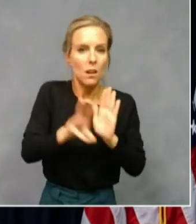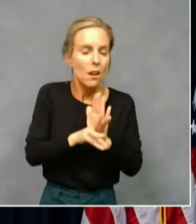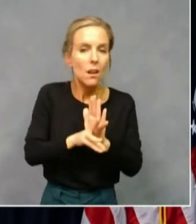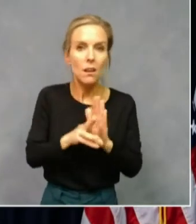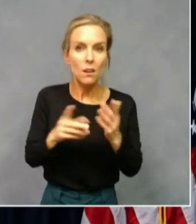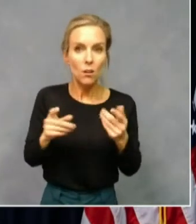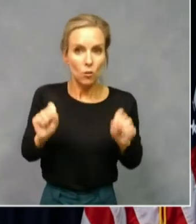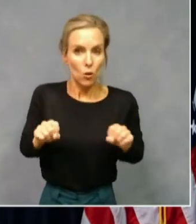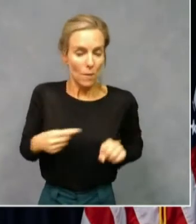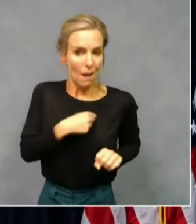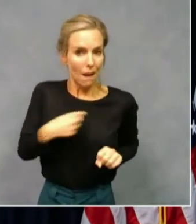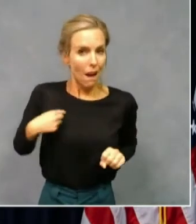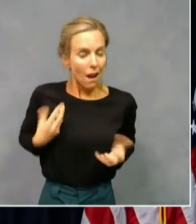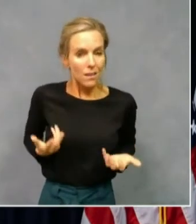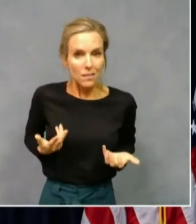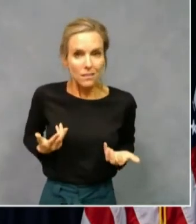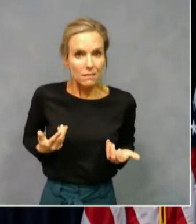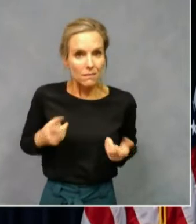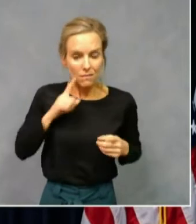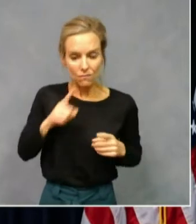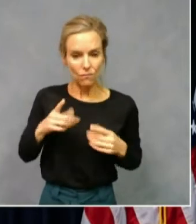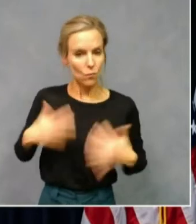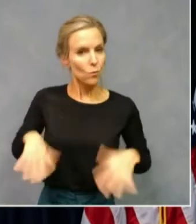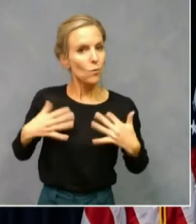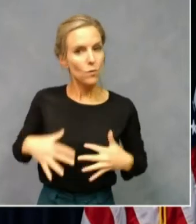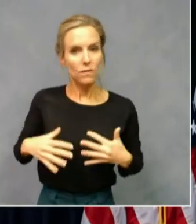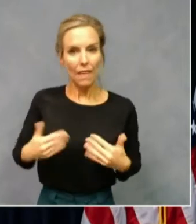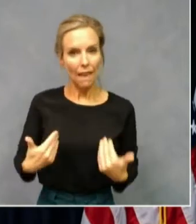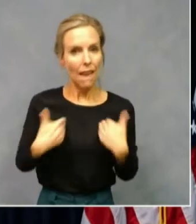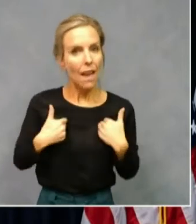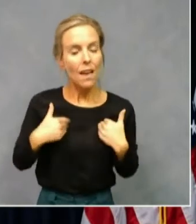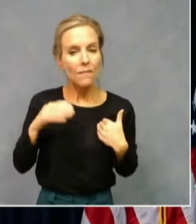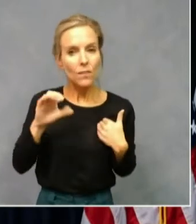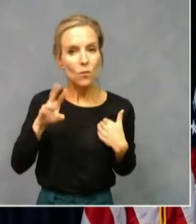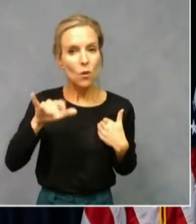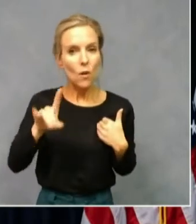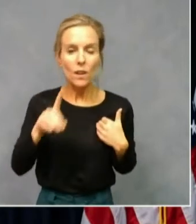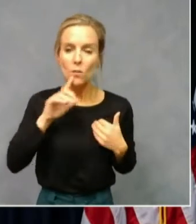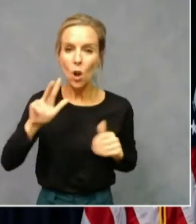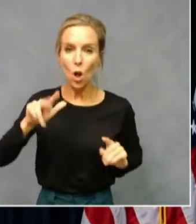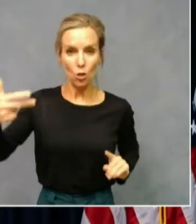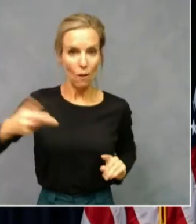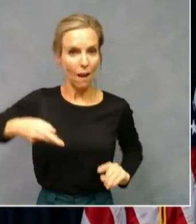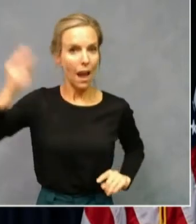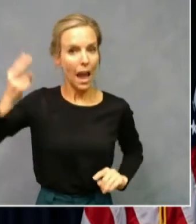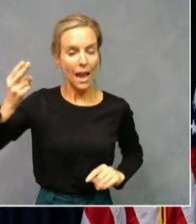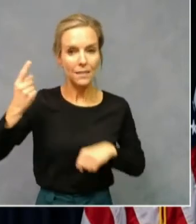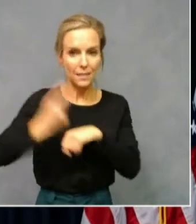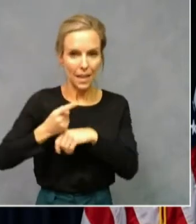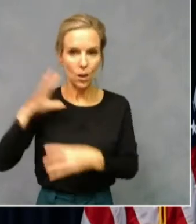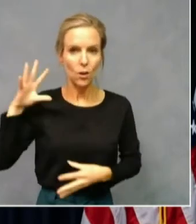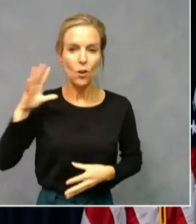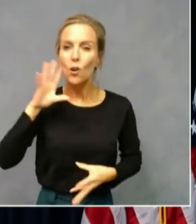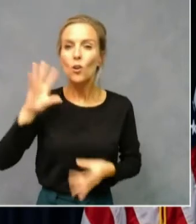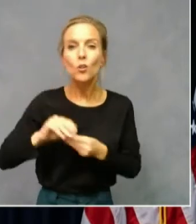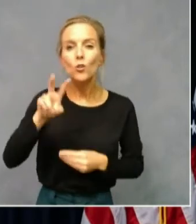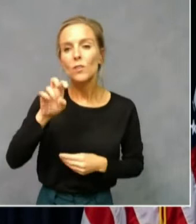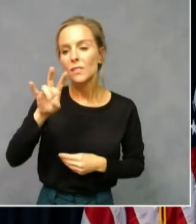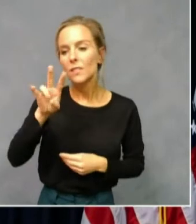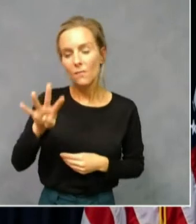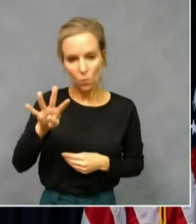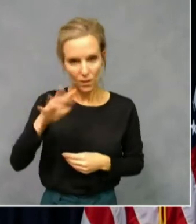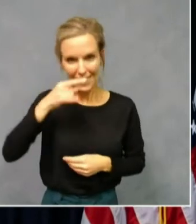infected with this virus. It's the third highest day that we've had and includes 274 kids.